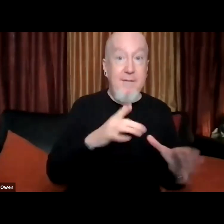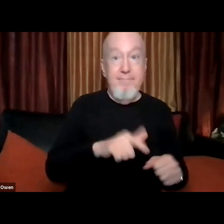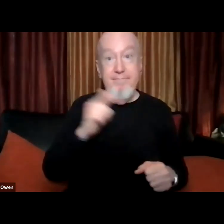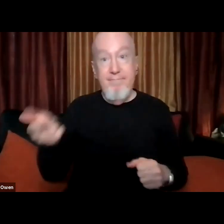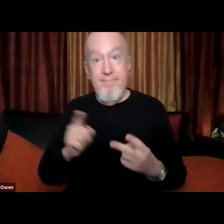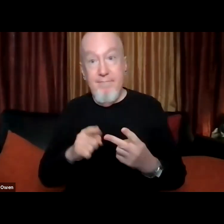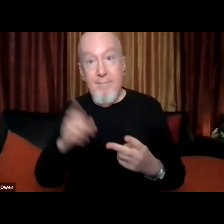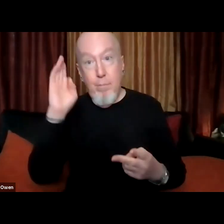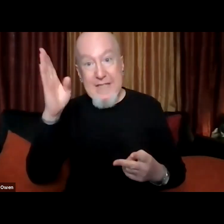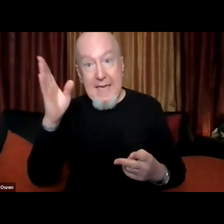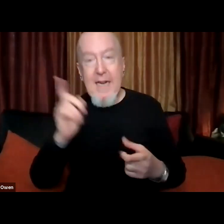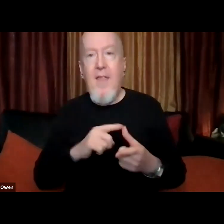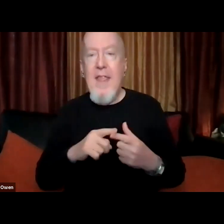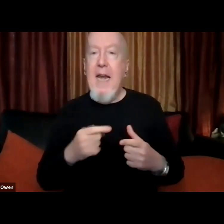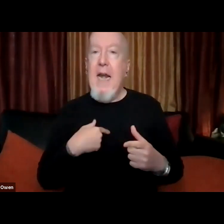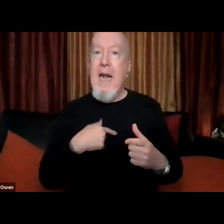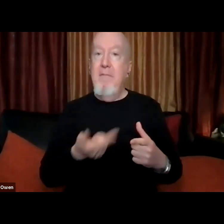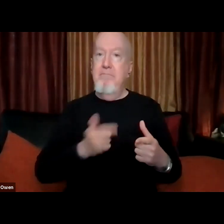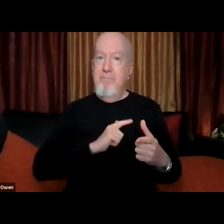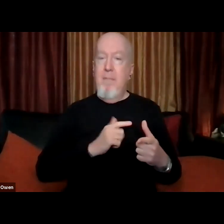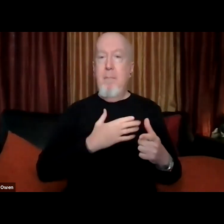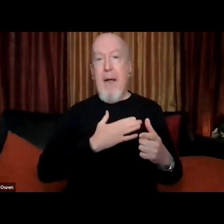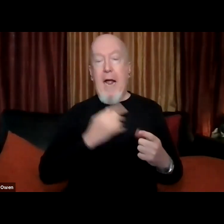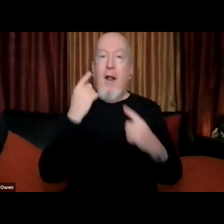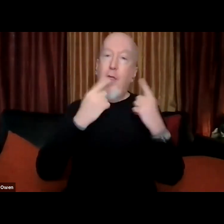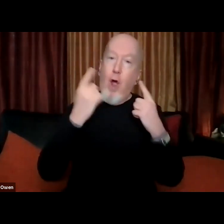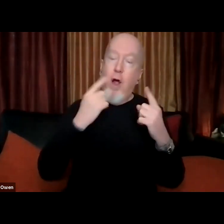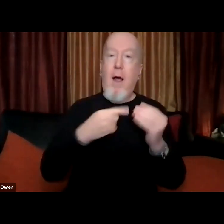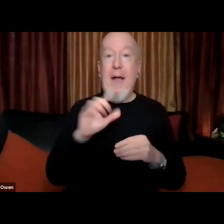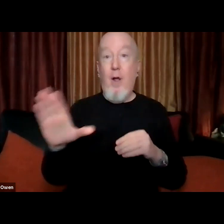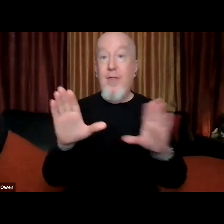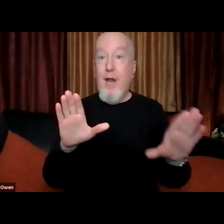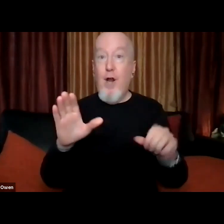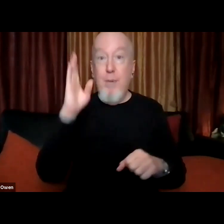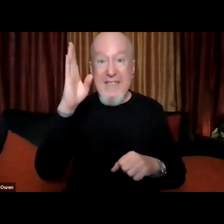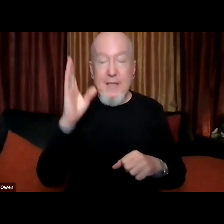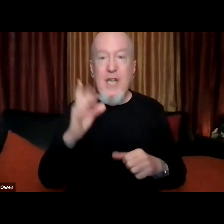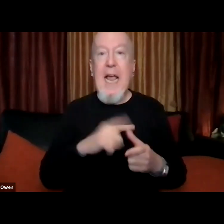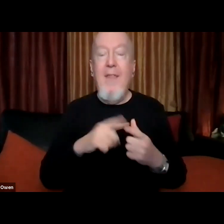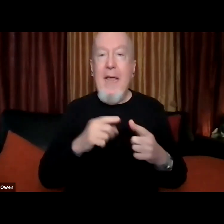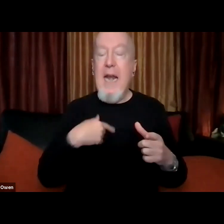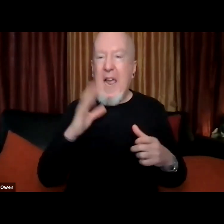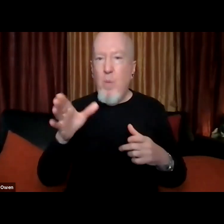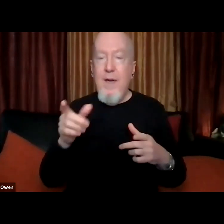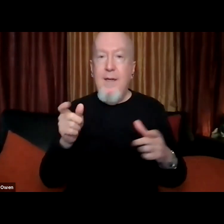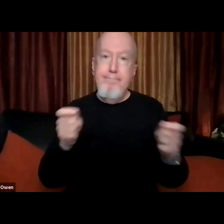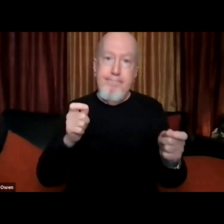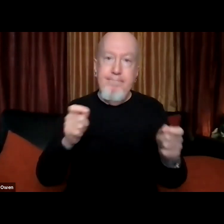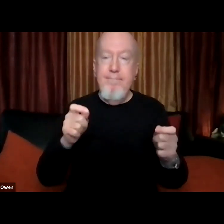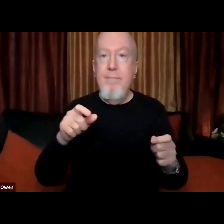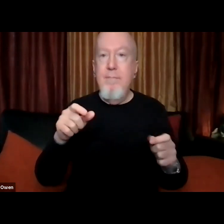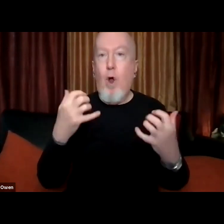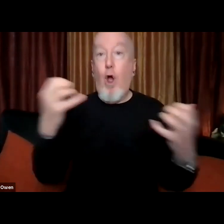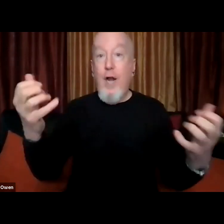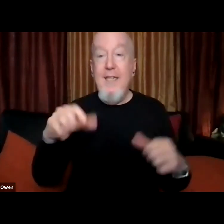some of my initial thoughts about the work and then facilitate the audience q a as a